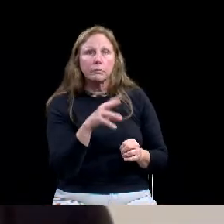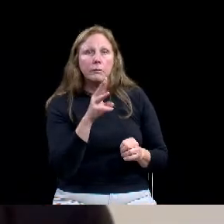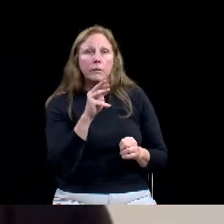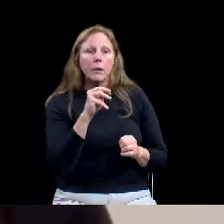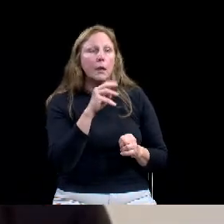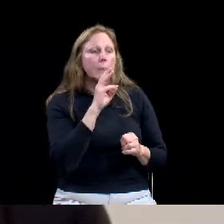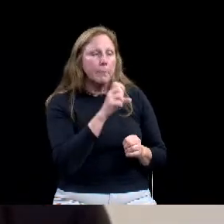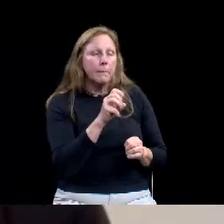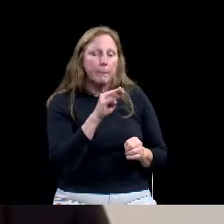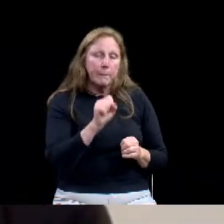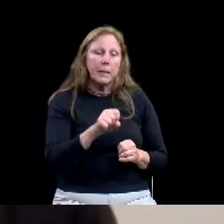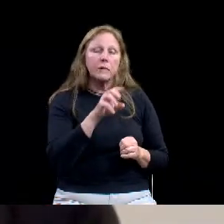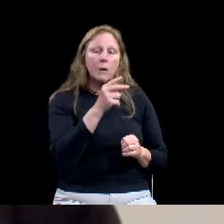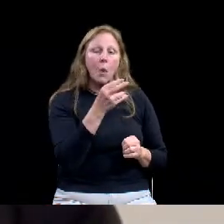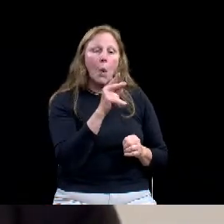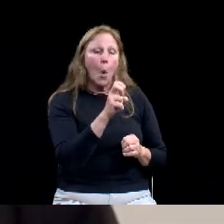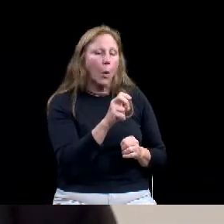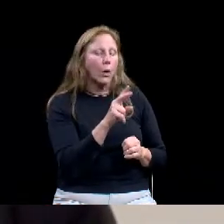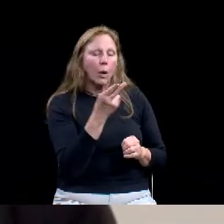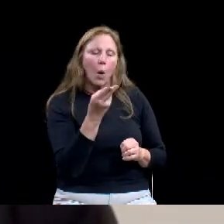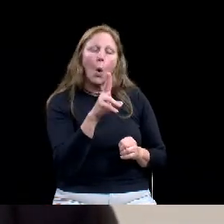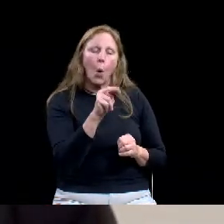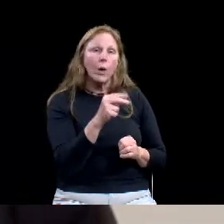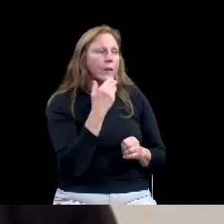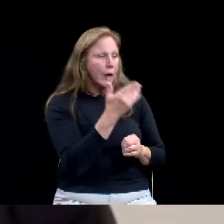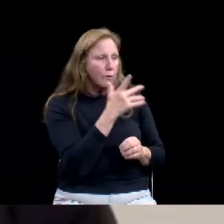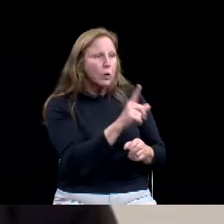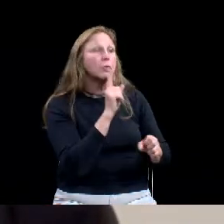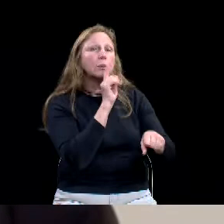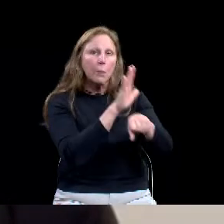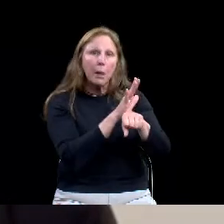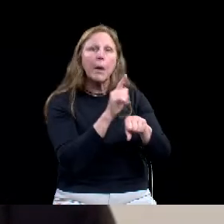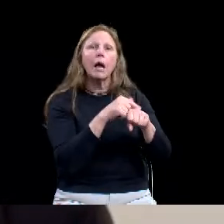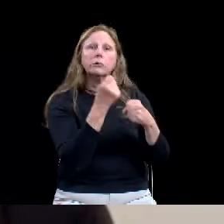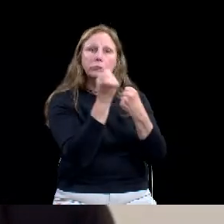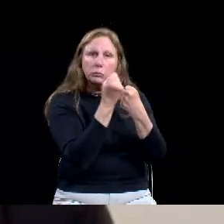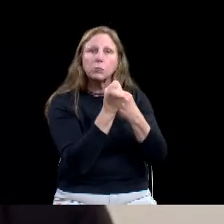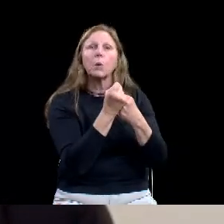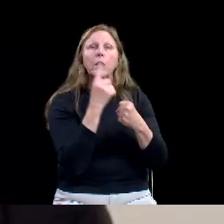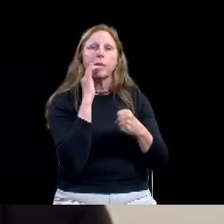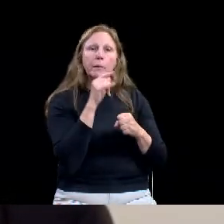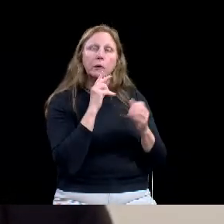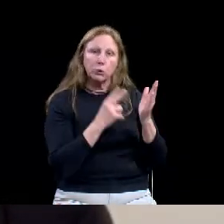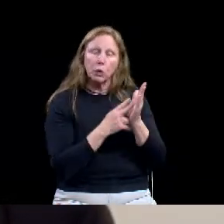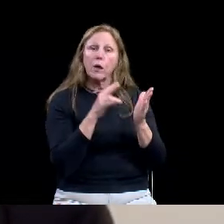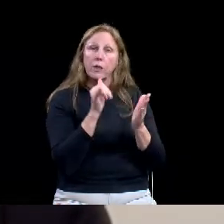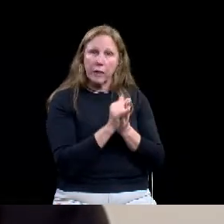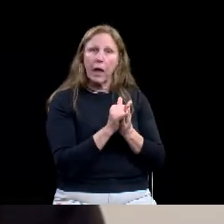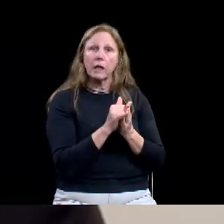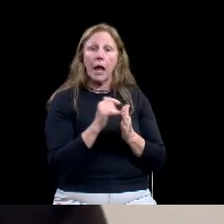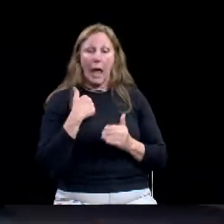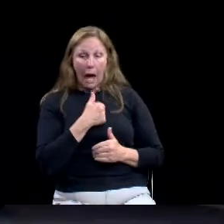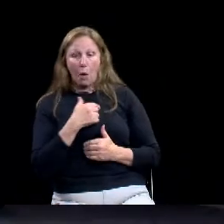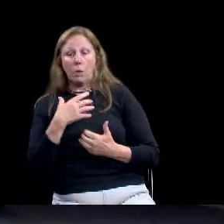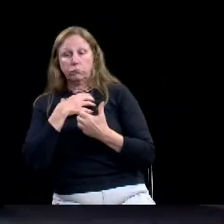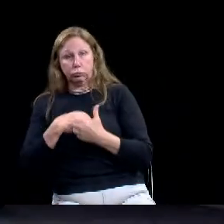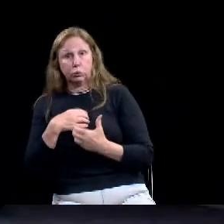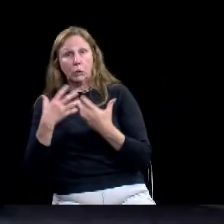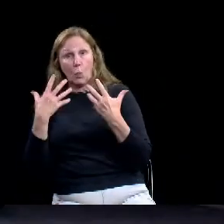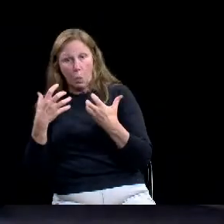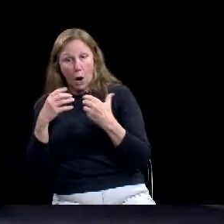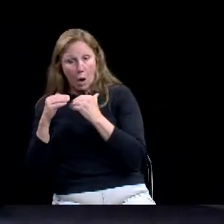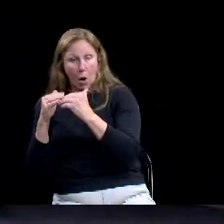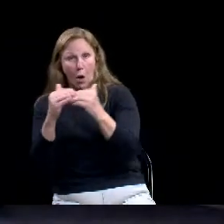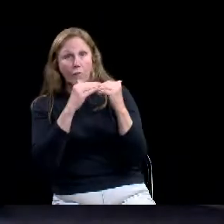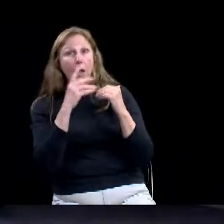our efforts and making sure that our COVID-19 vaccinations are done in an equitable manner. So I really do appreciate that. Thank you. Thank you very much for the